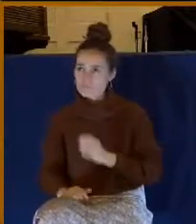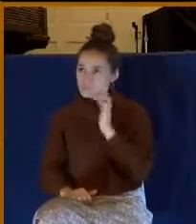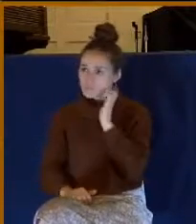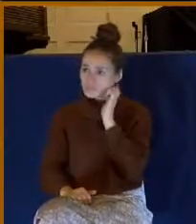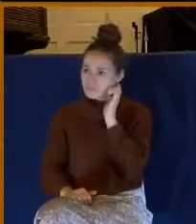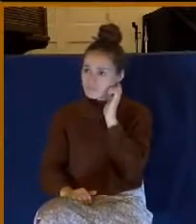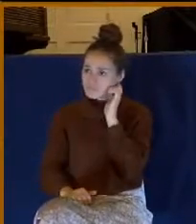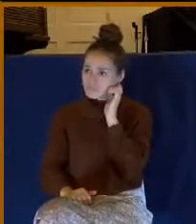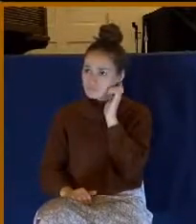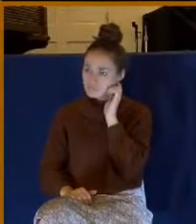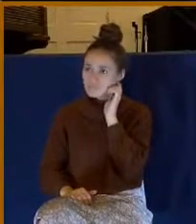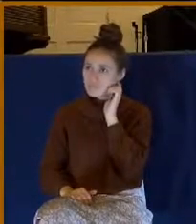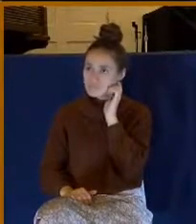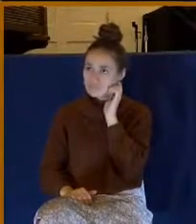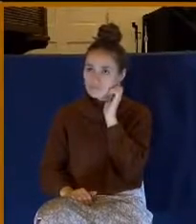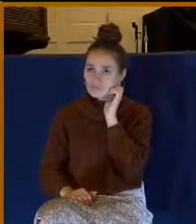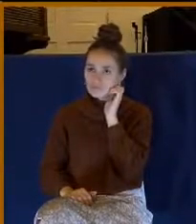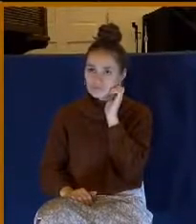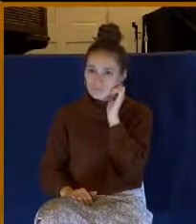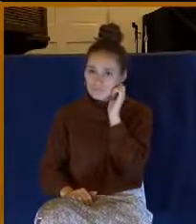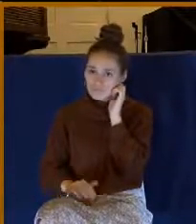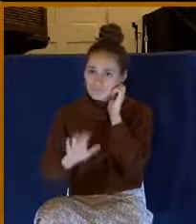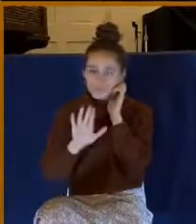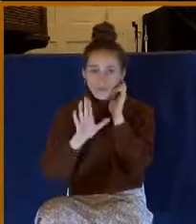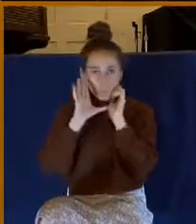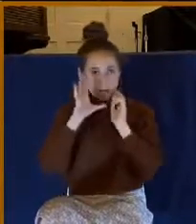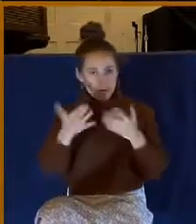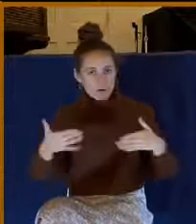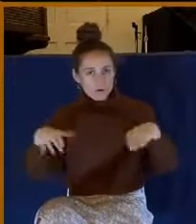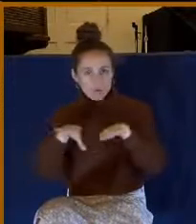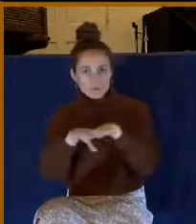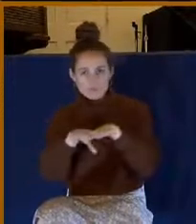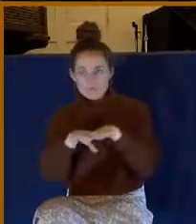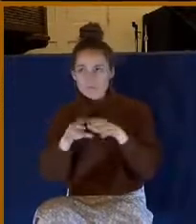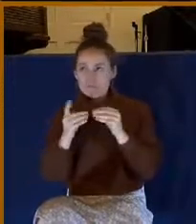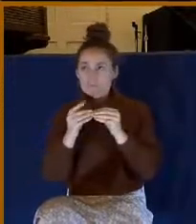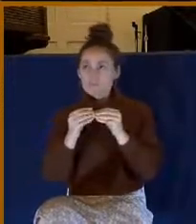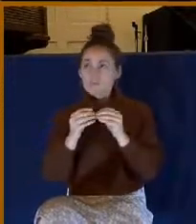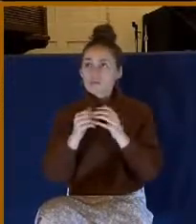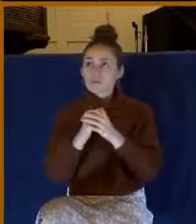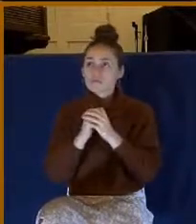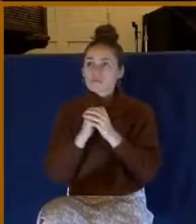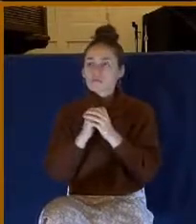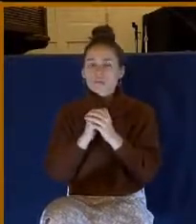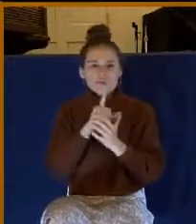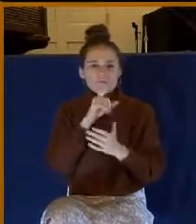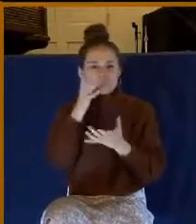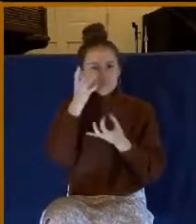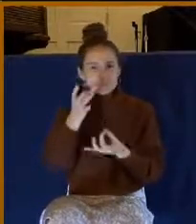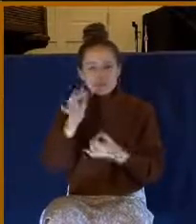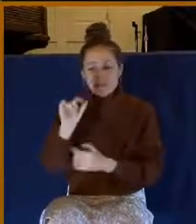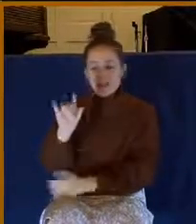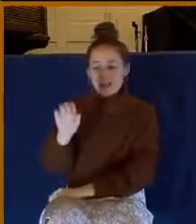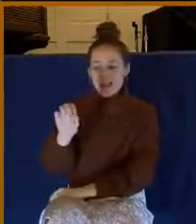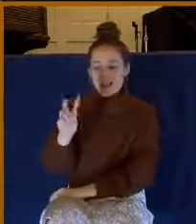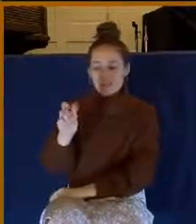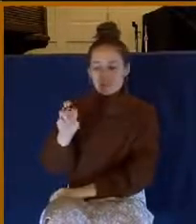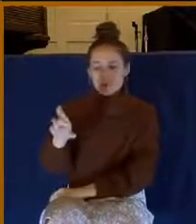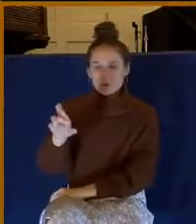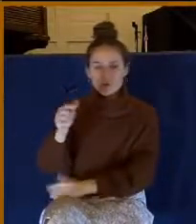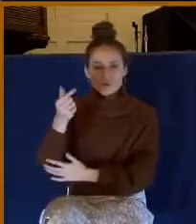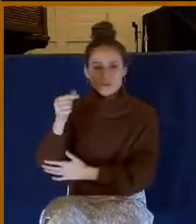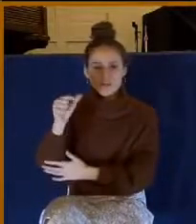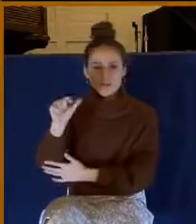You know, and let me just close with this. It's interesting that the evergreen tree is associated with